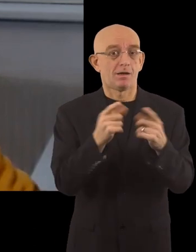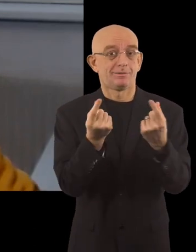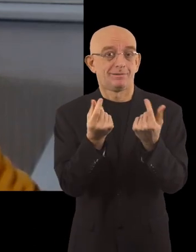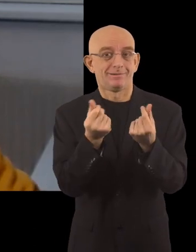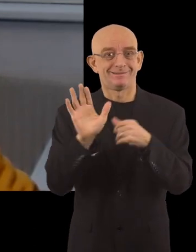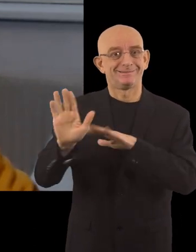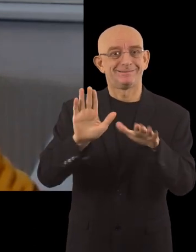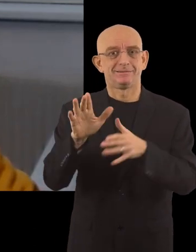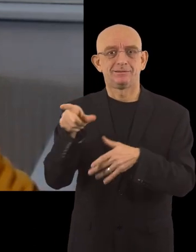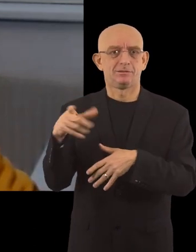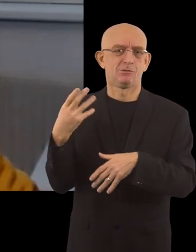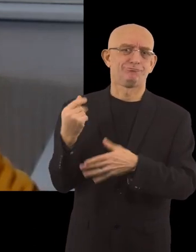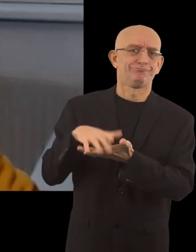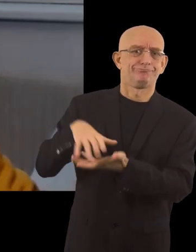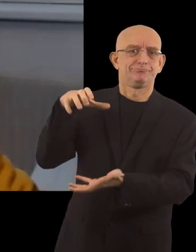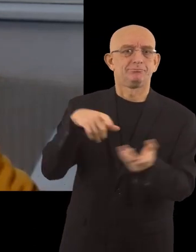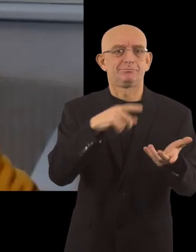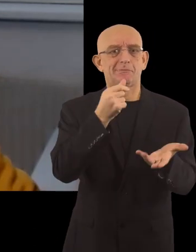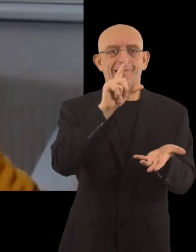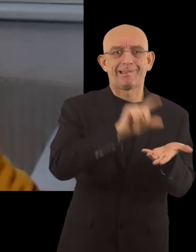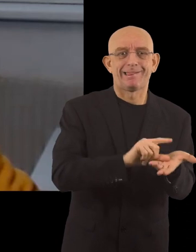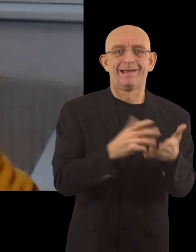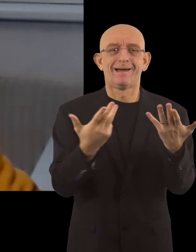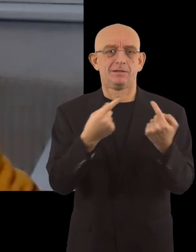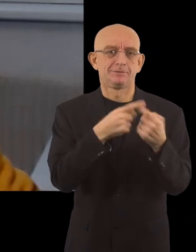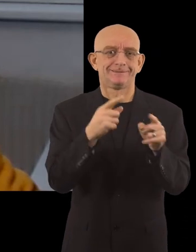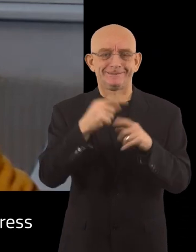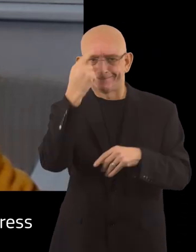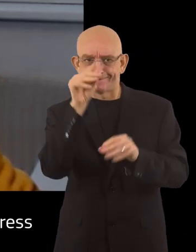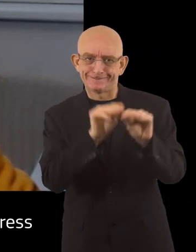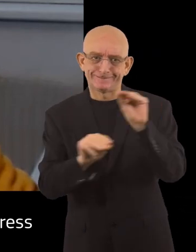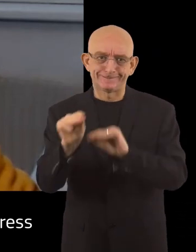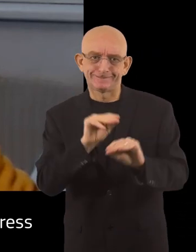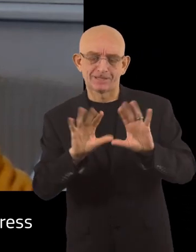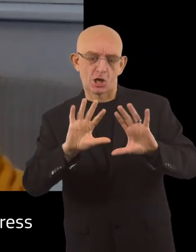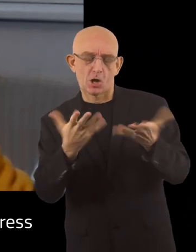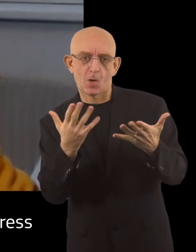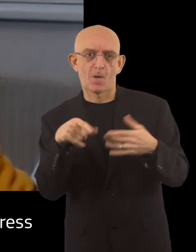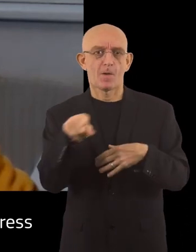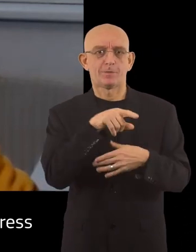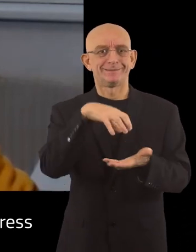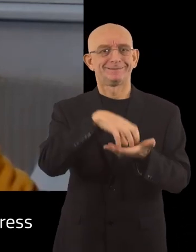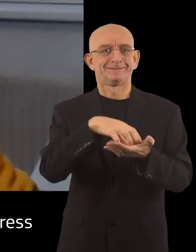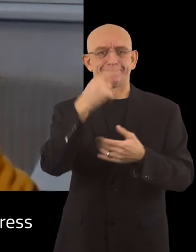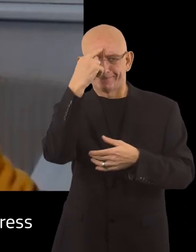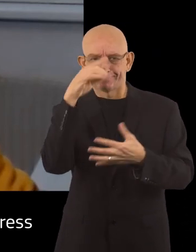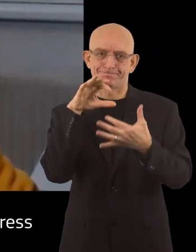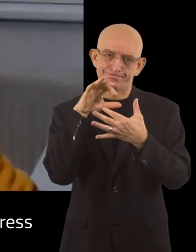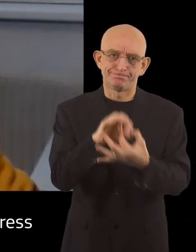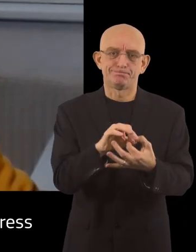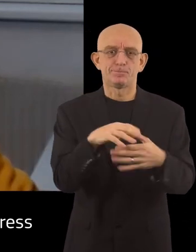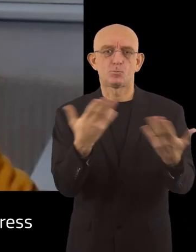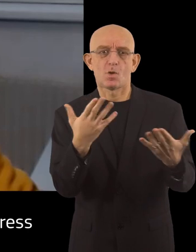economical contexts as well. So we consider all these aspects and we try to look at how these cities